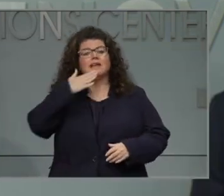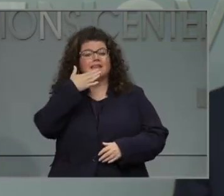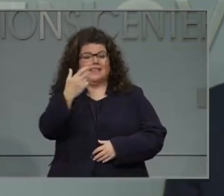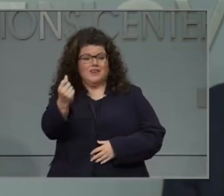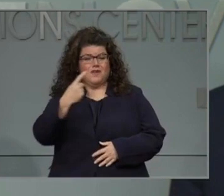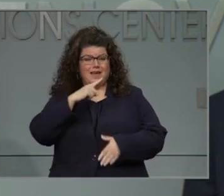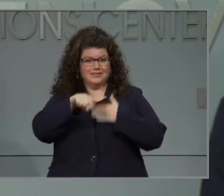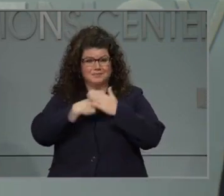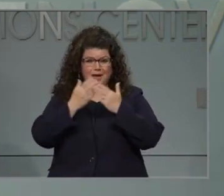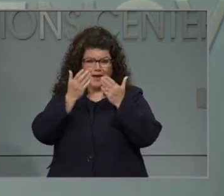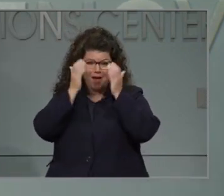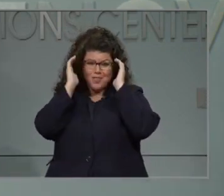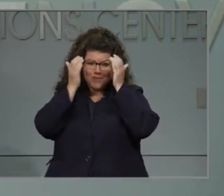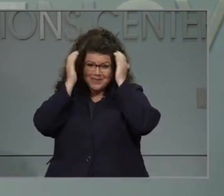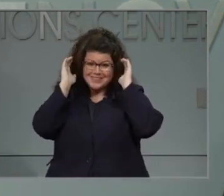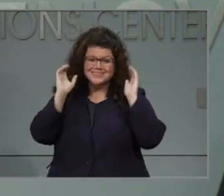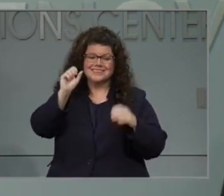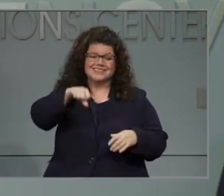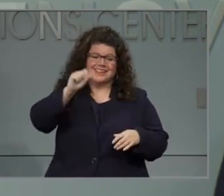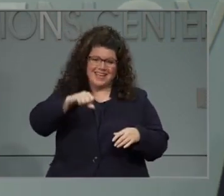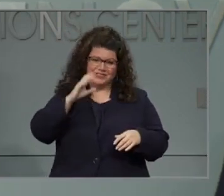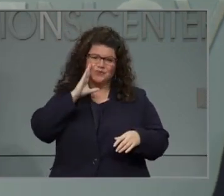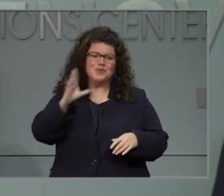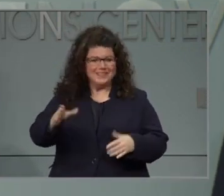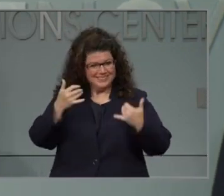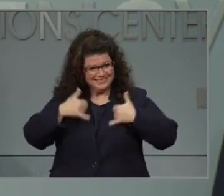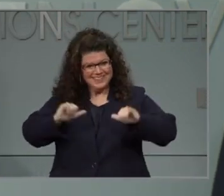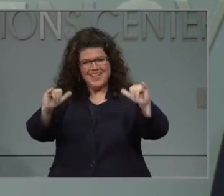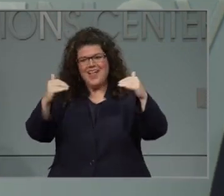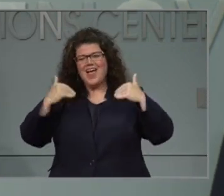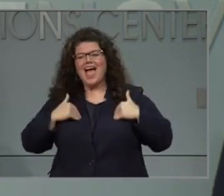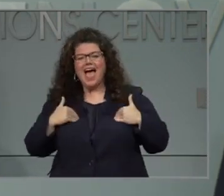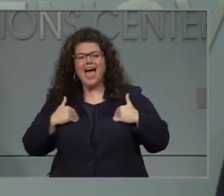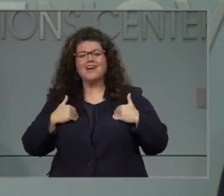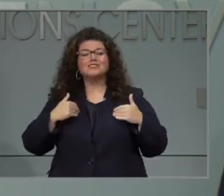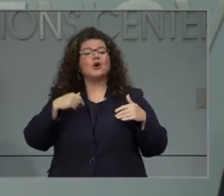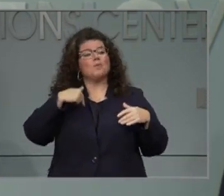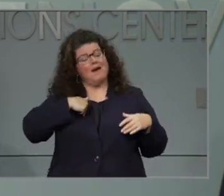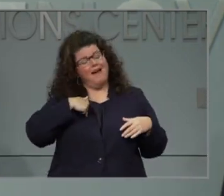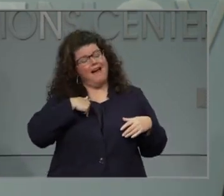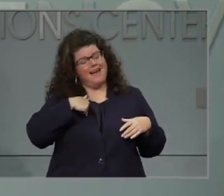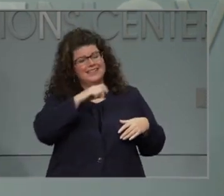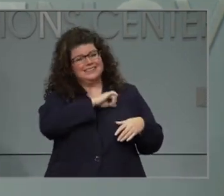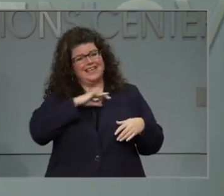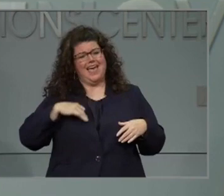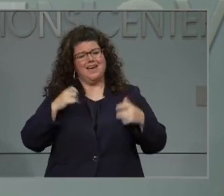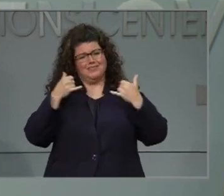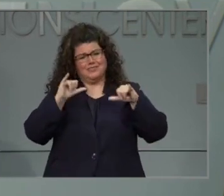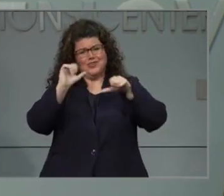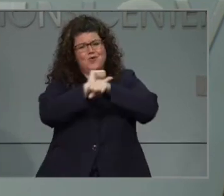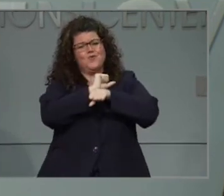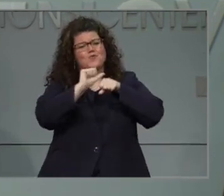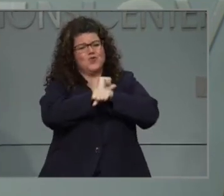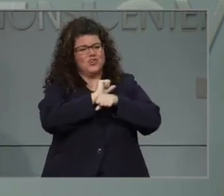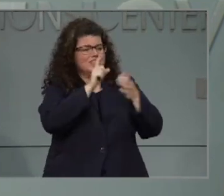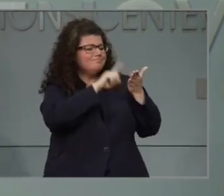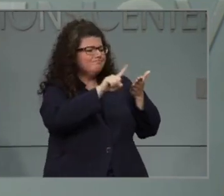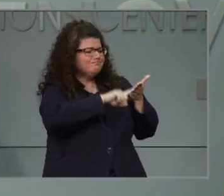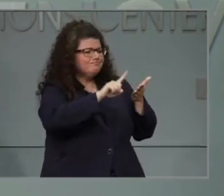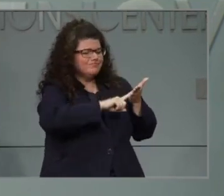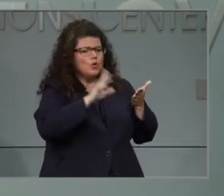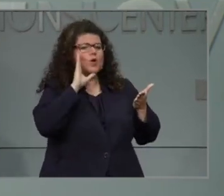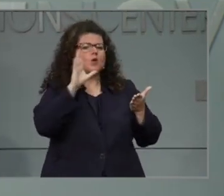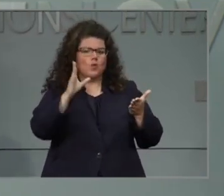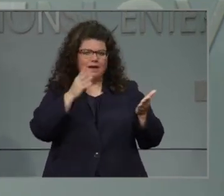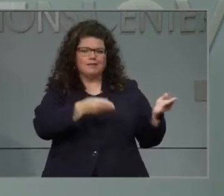So my public health team is working on those right now. So stay tuned for additional guidance in the next couple of